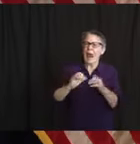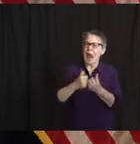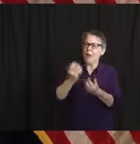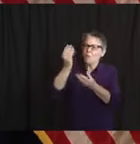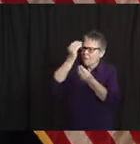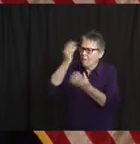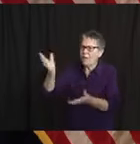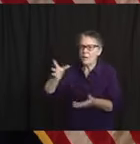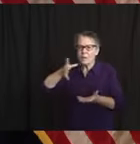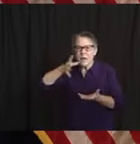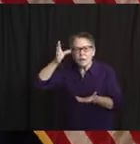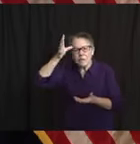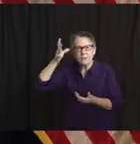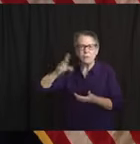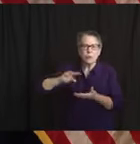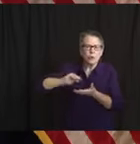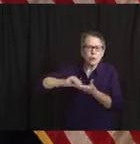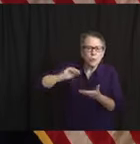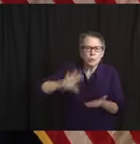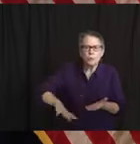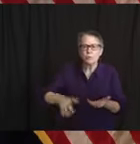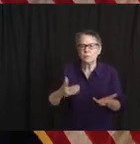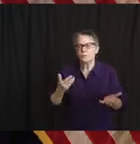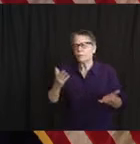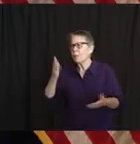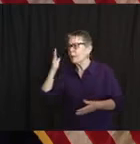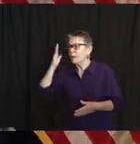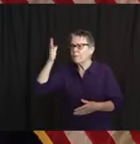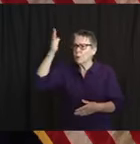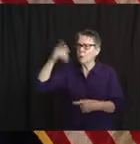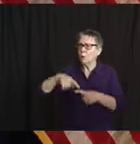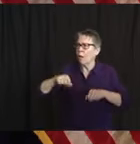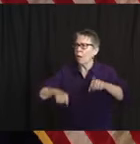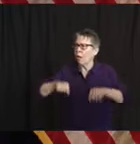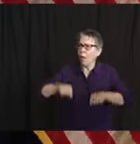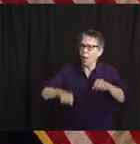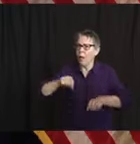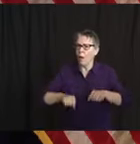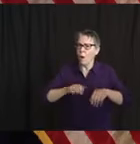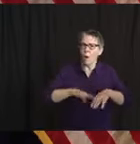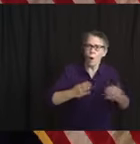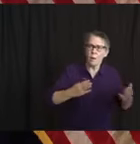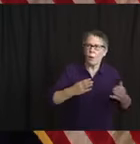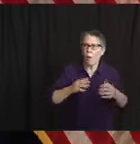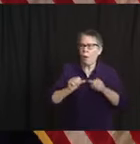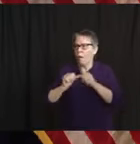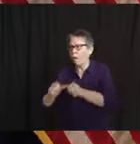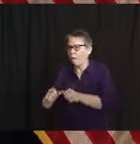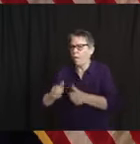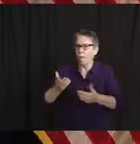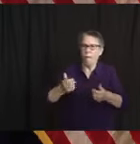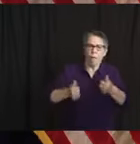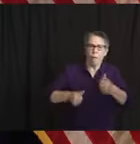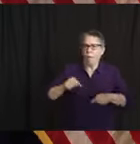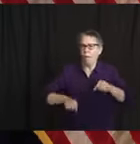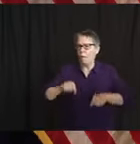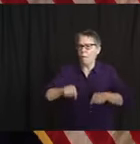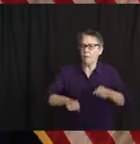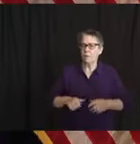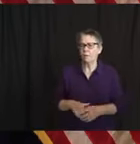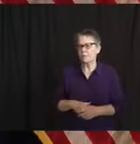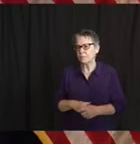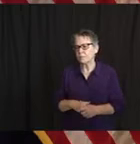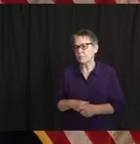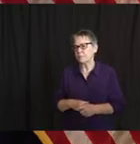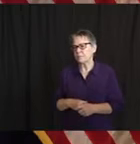sort of in never-never land at the moment. And for Judy and or Tina, could you guys talk a little bit about, you said that,